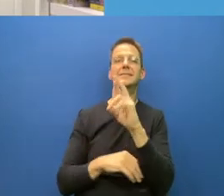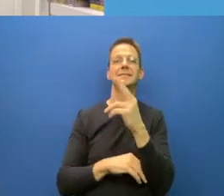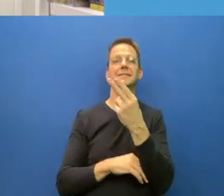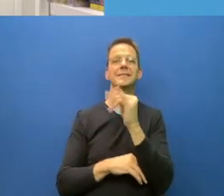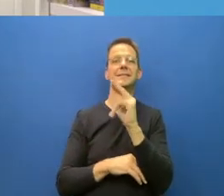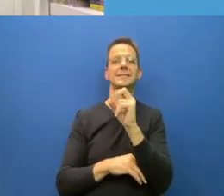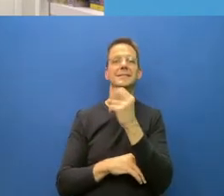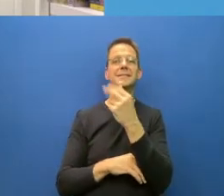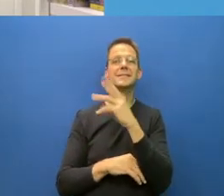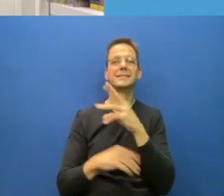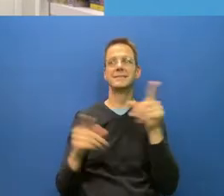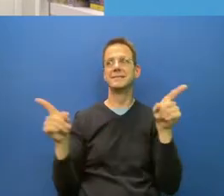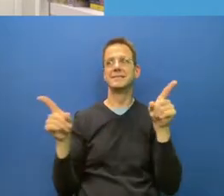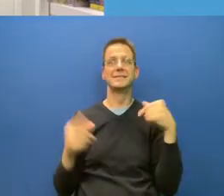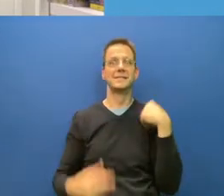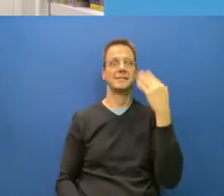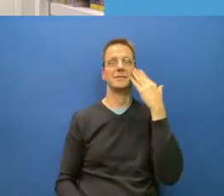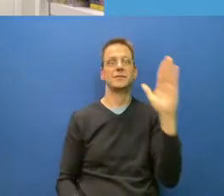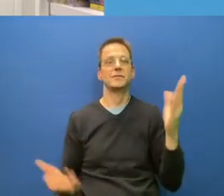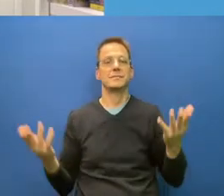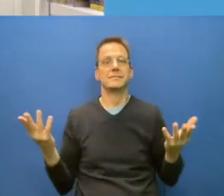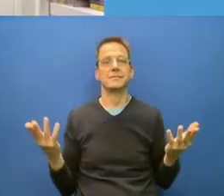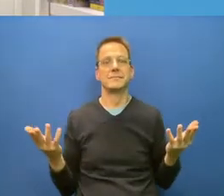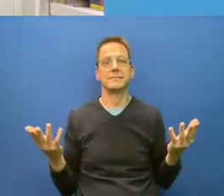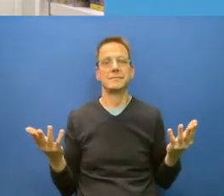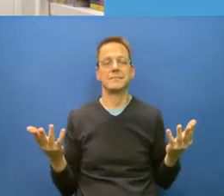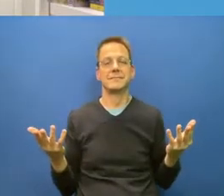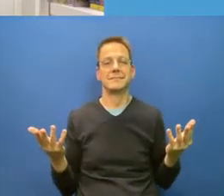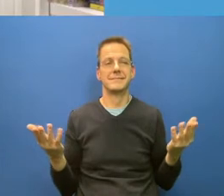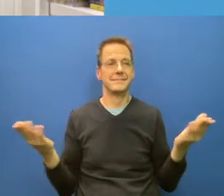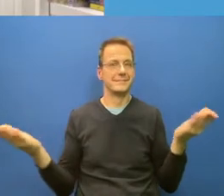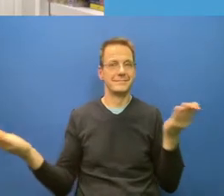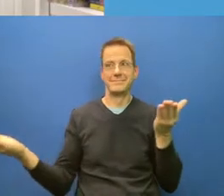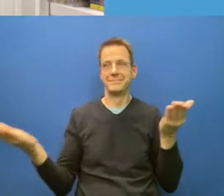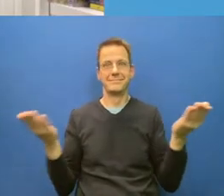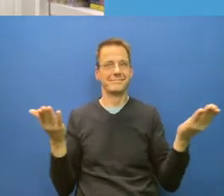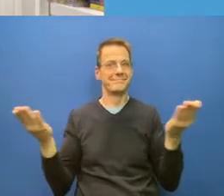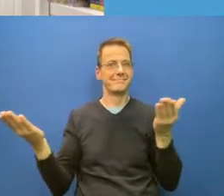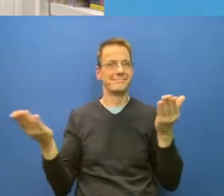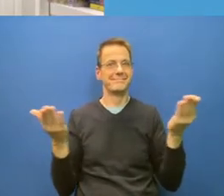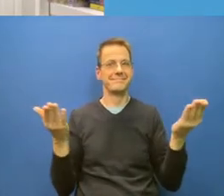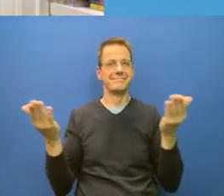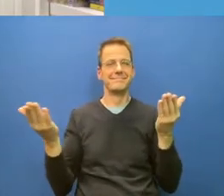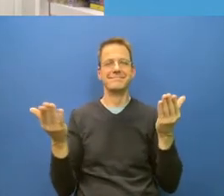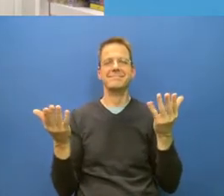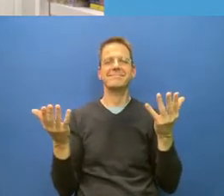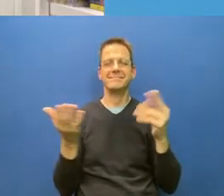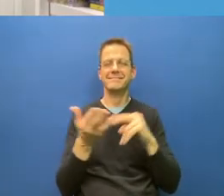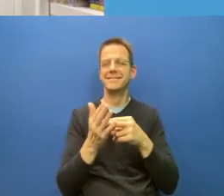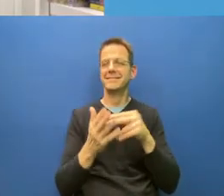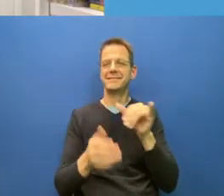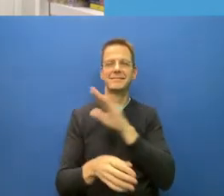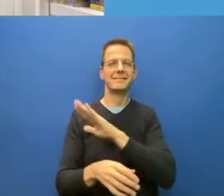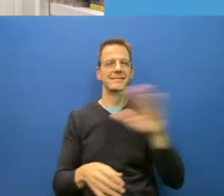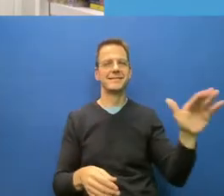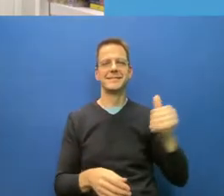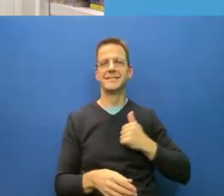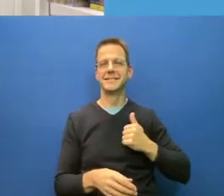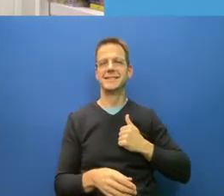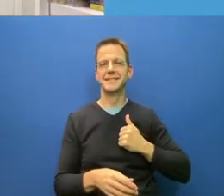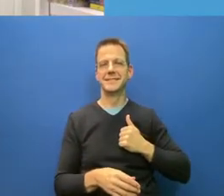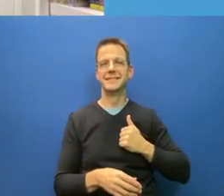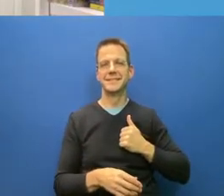throughout Canada. And lastly, I would suggest to you, because this has become a political